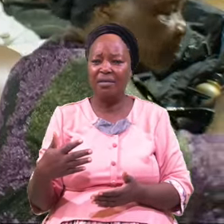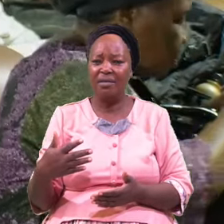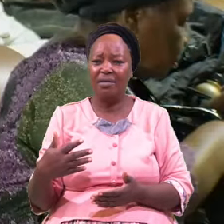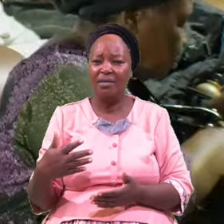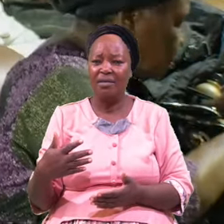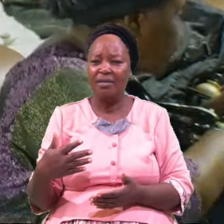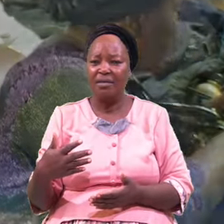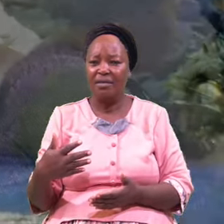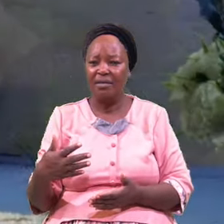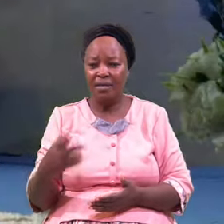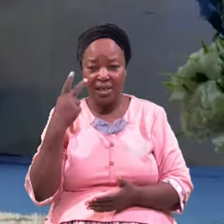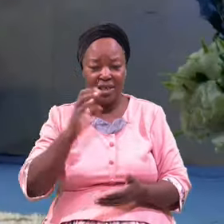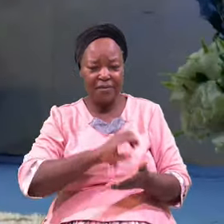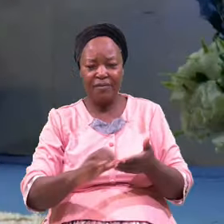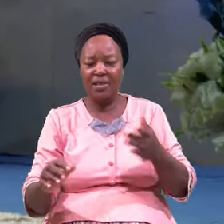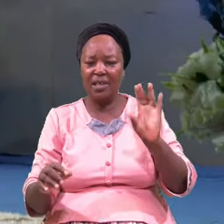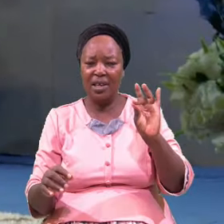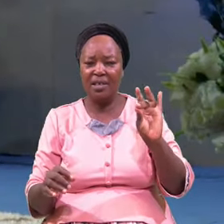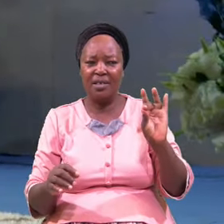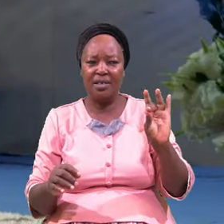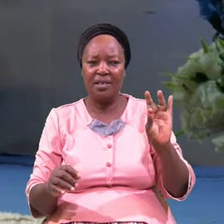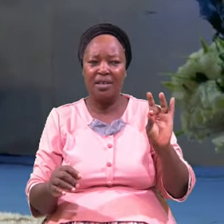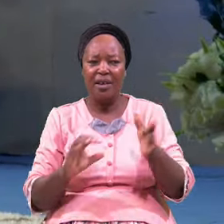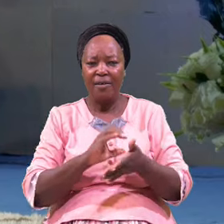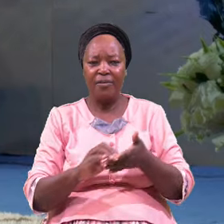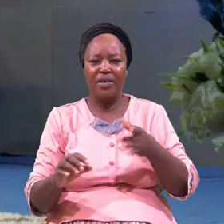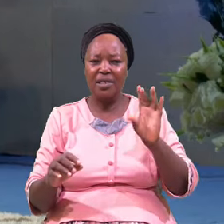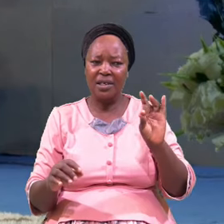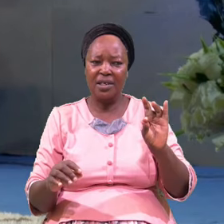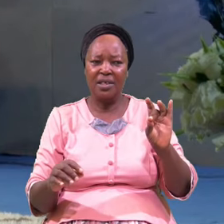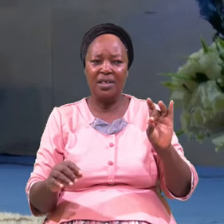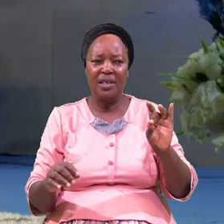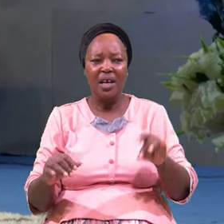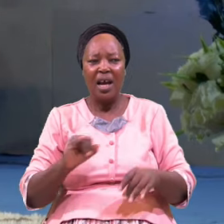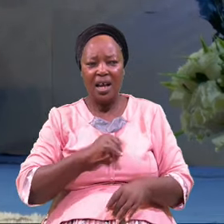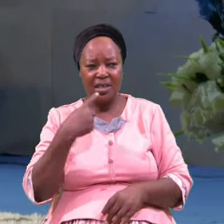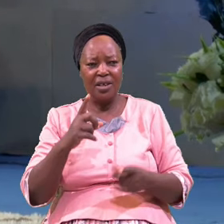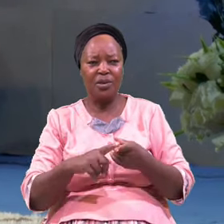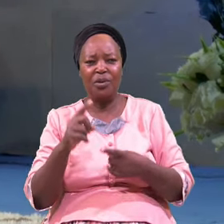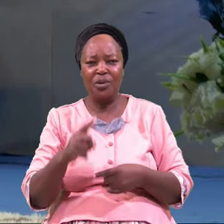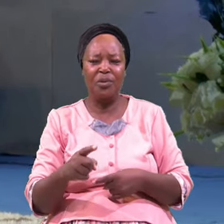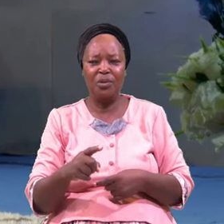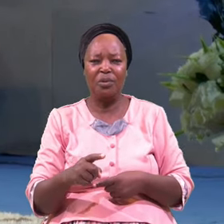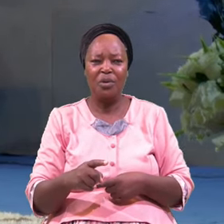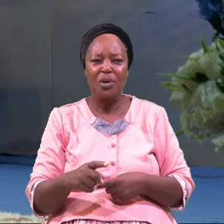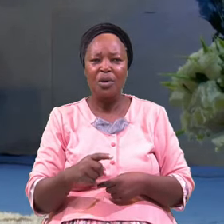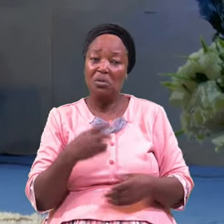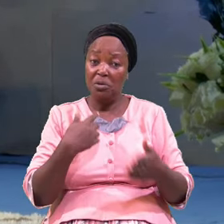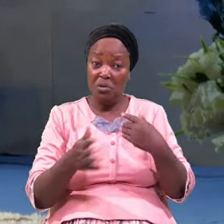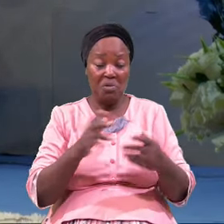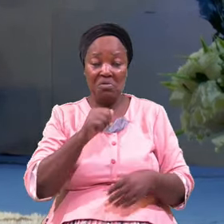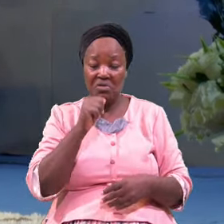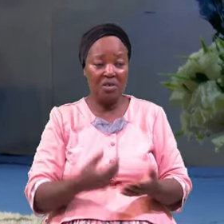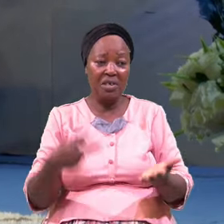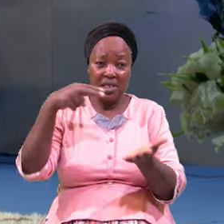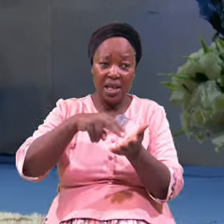Look Look At Bus H It Bus H I Say Unto You Though He Will Not Rise